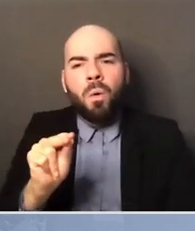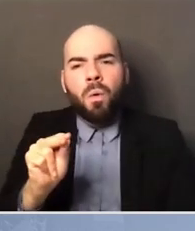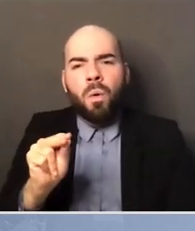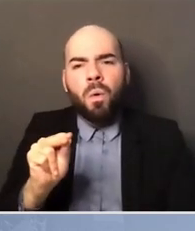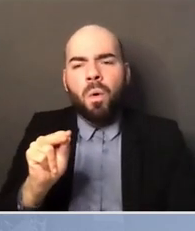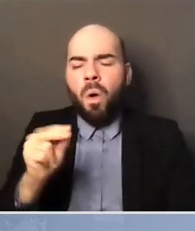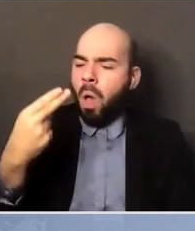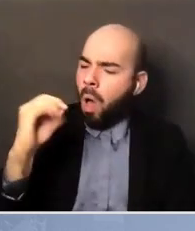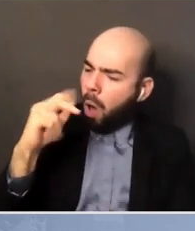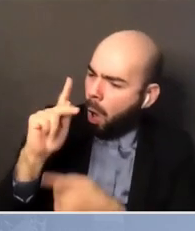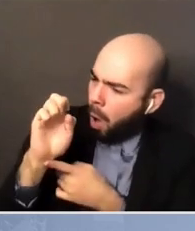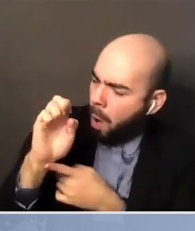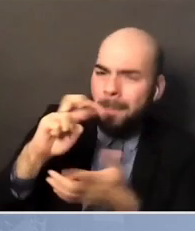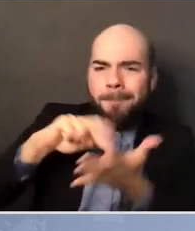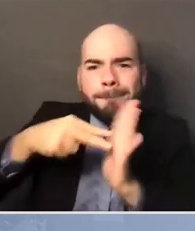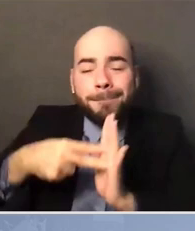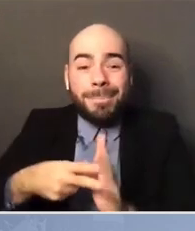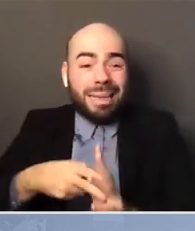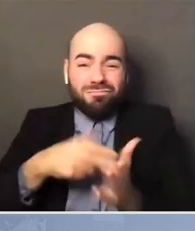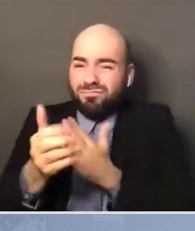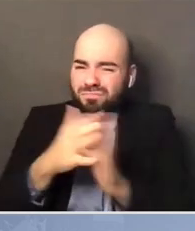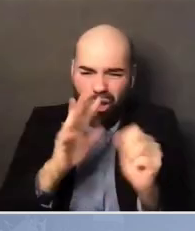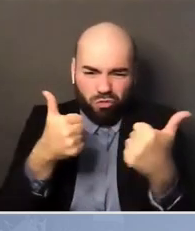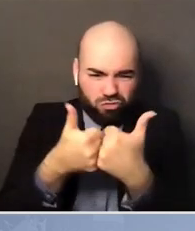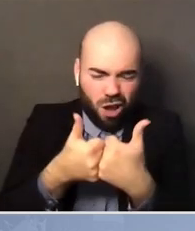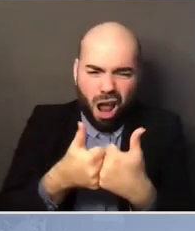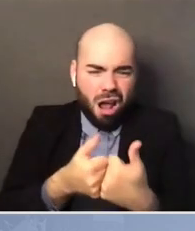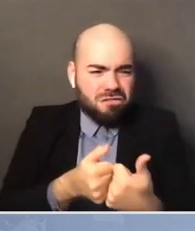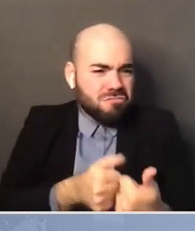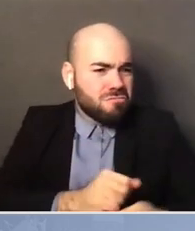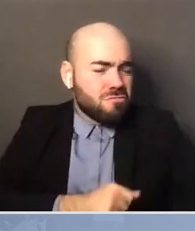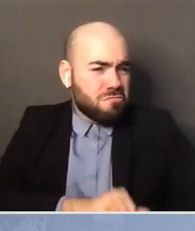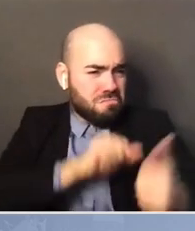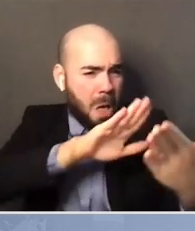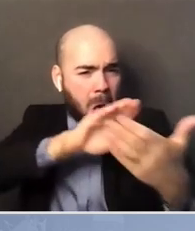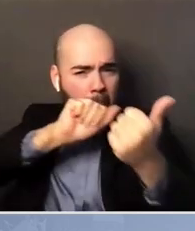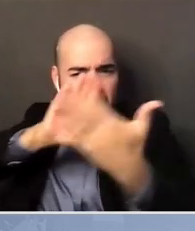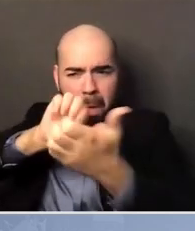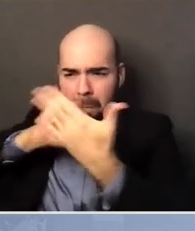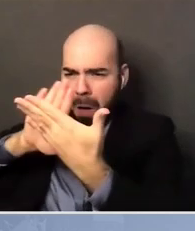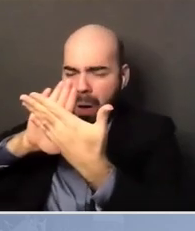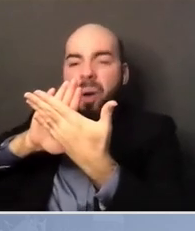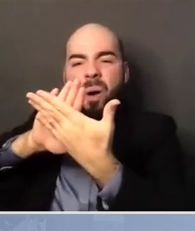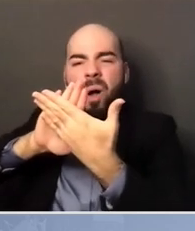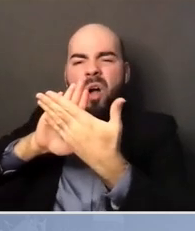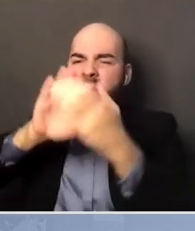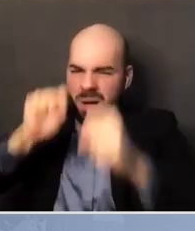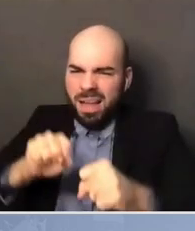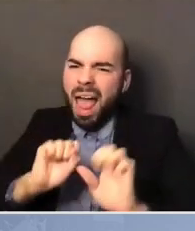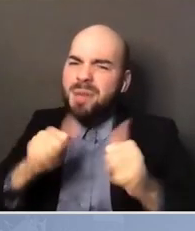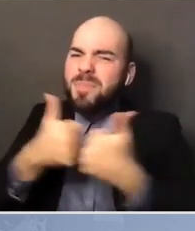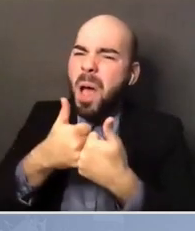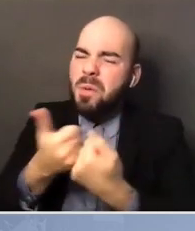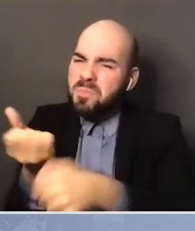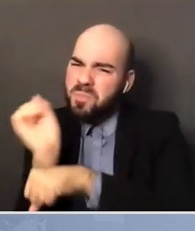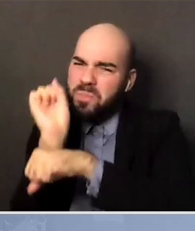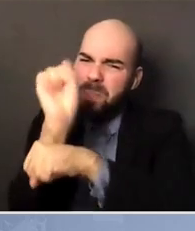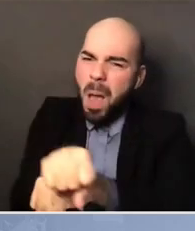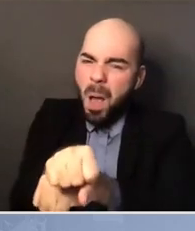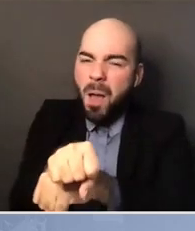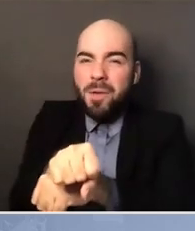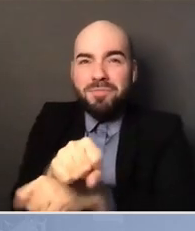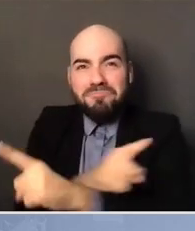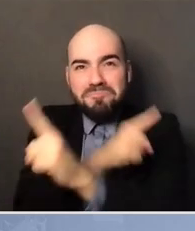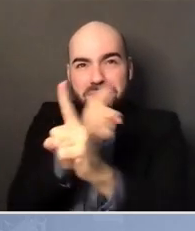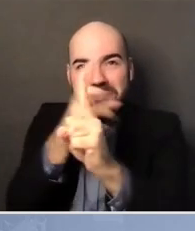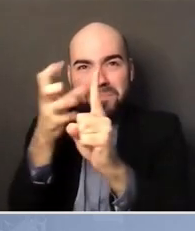difficulty that we can overcome and get a better world. Hope is looking squarely at our challenges and our